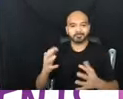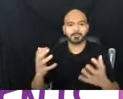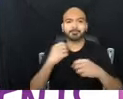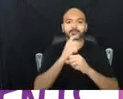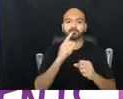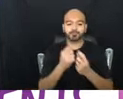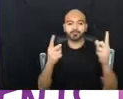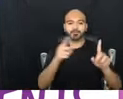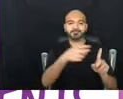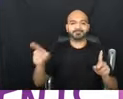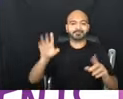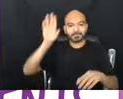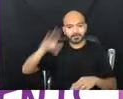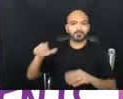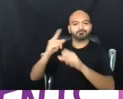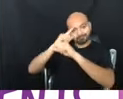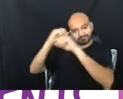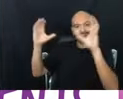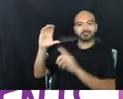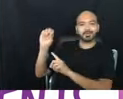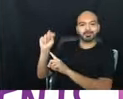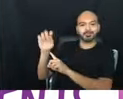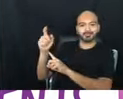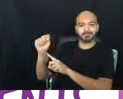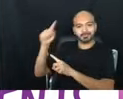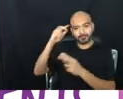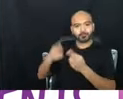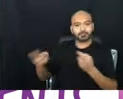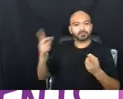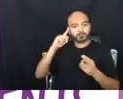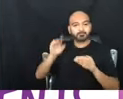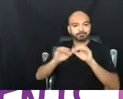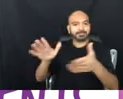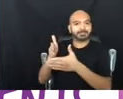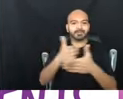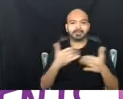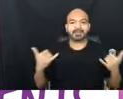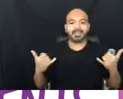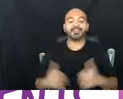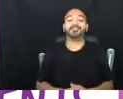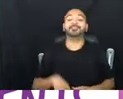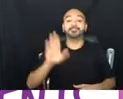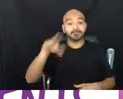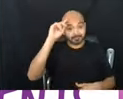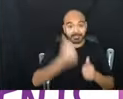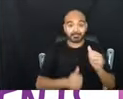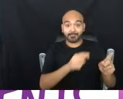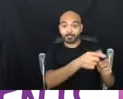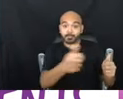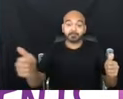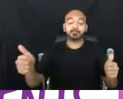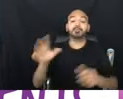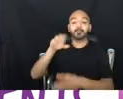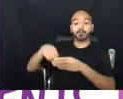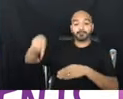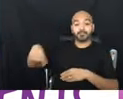knew the context for this resource coming into being. Each of us who are part of Survived and